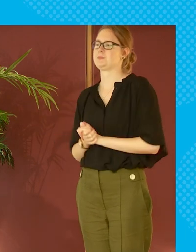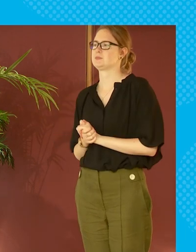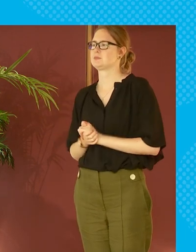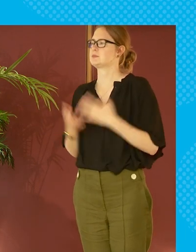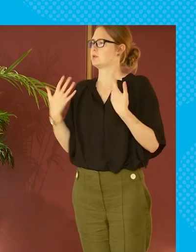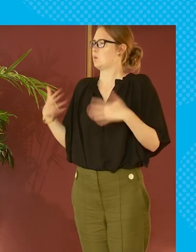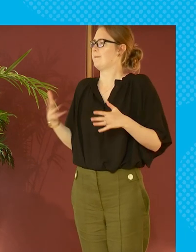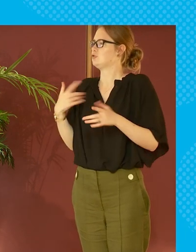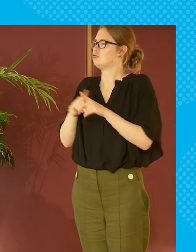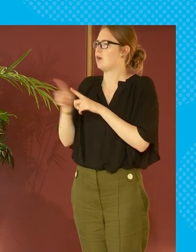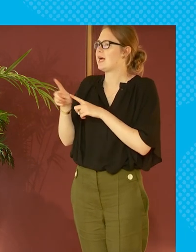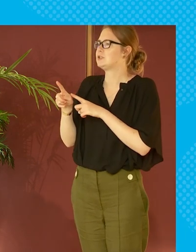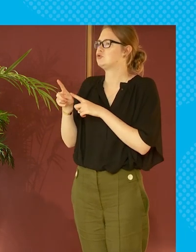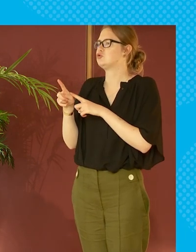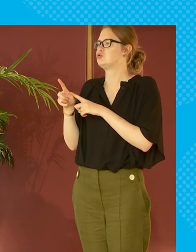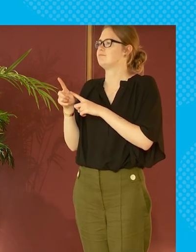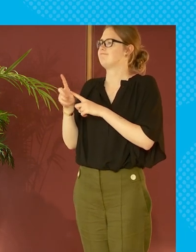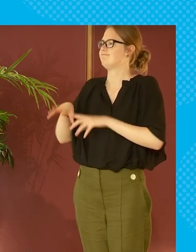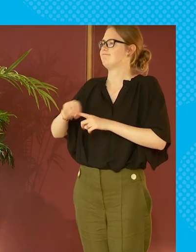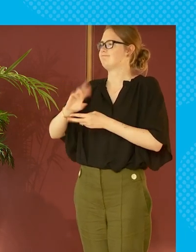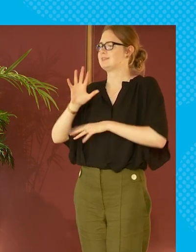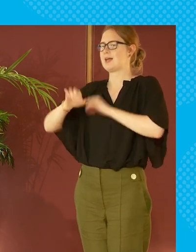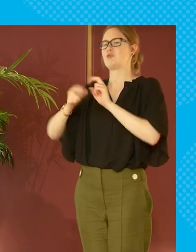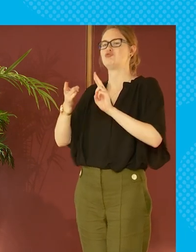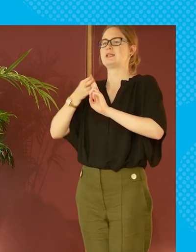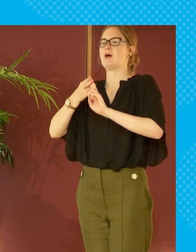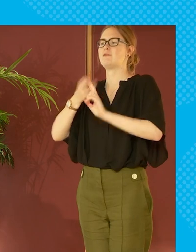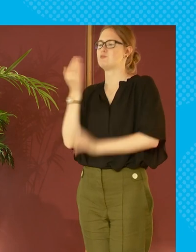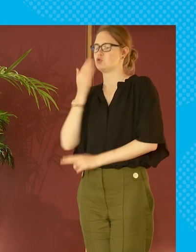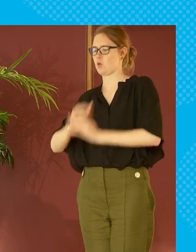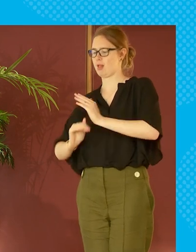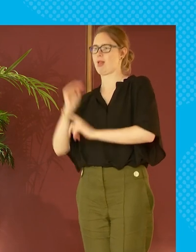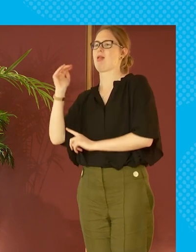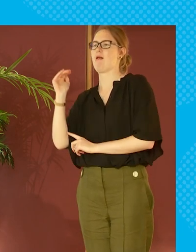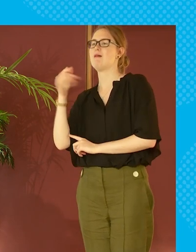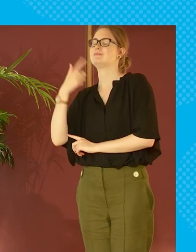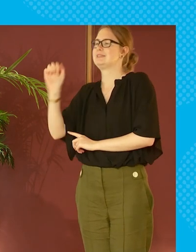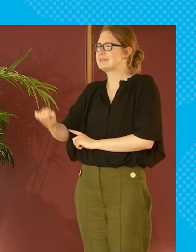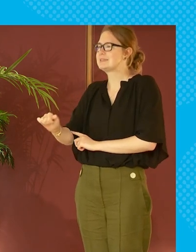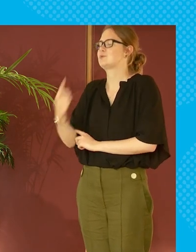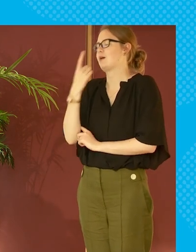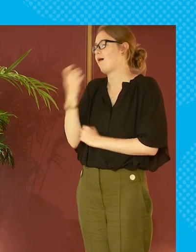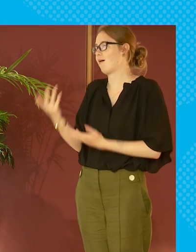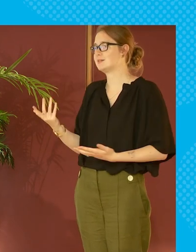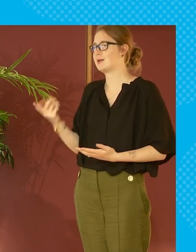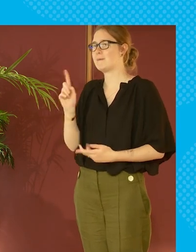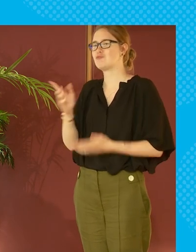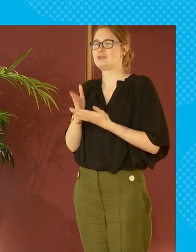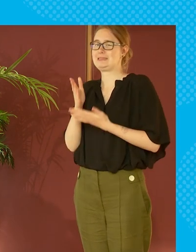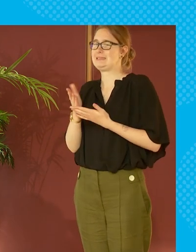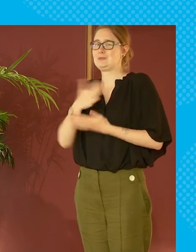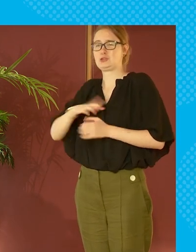so we're trying to work on stigma from the bottom up from schools up yes we